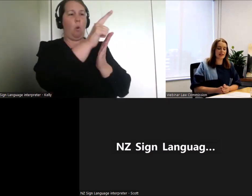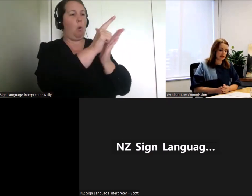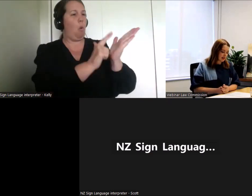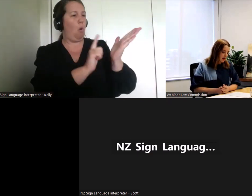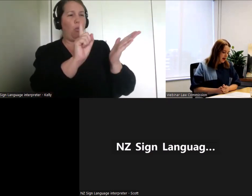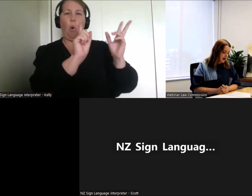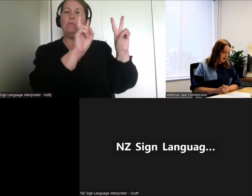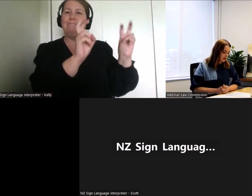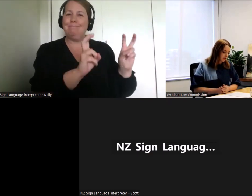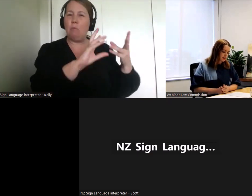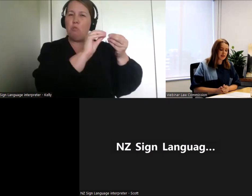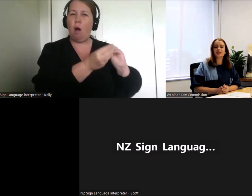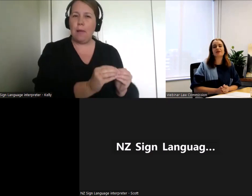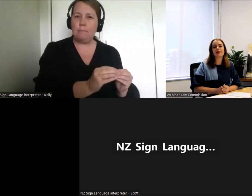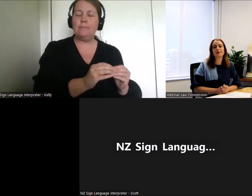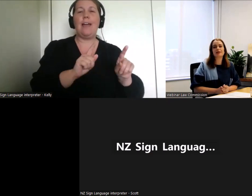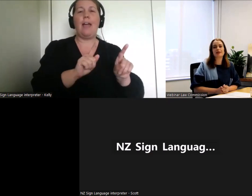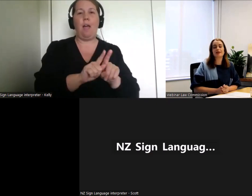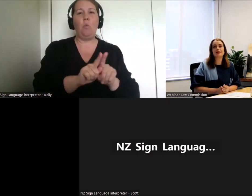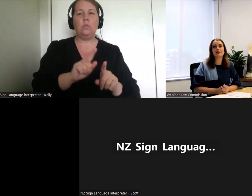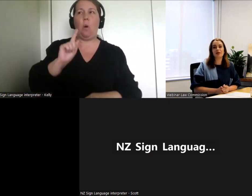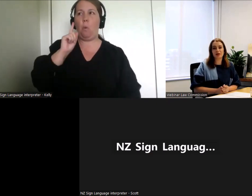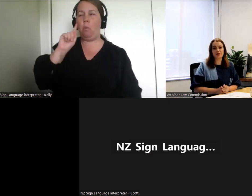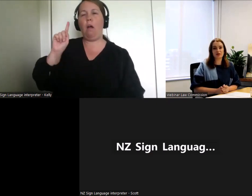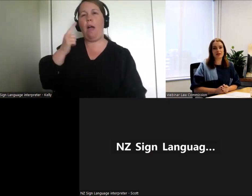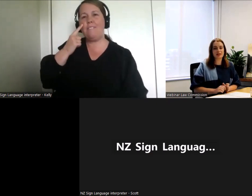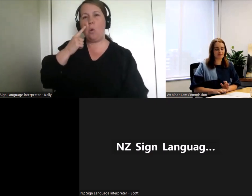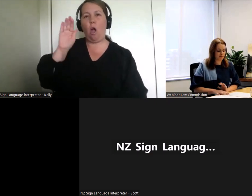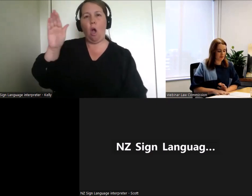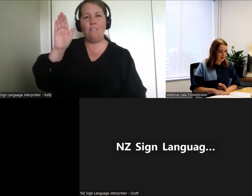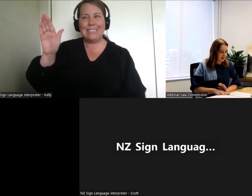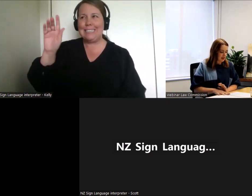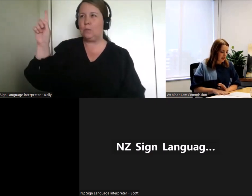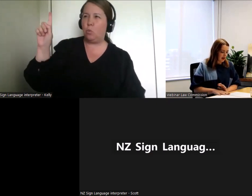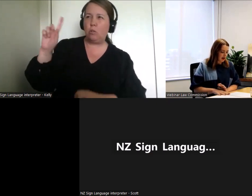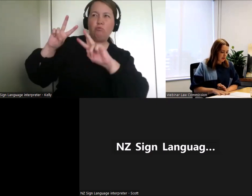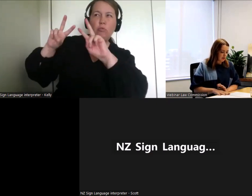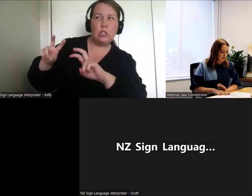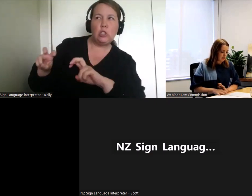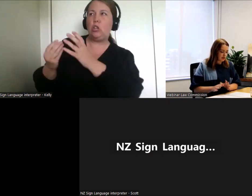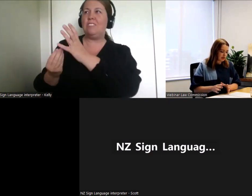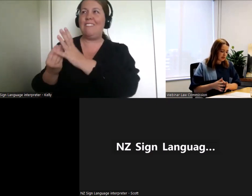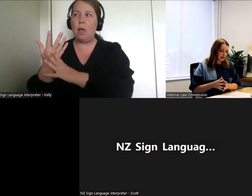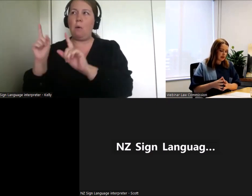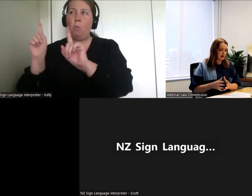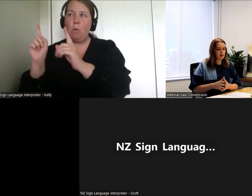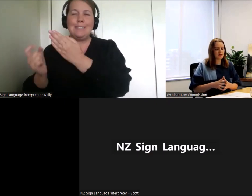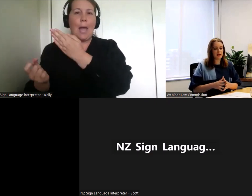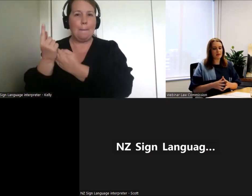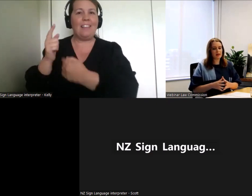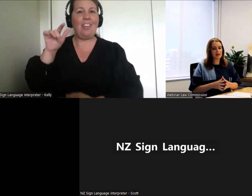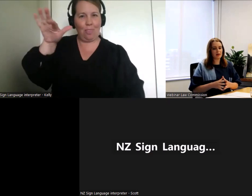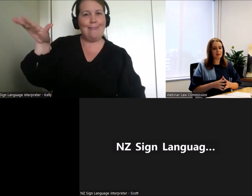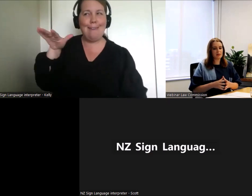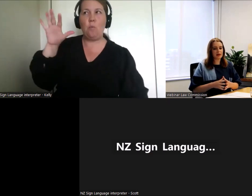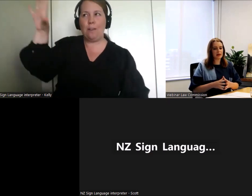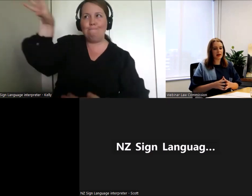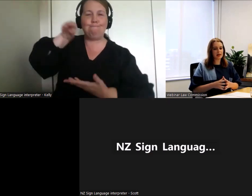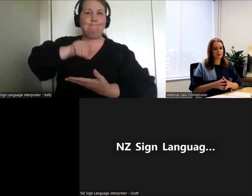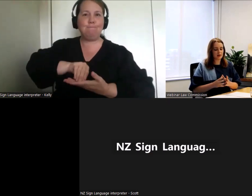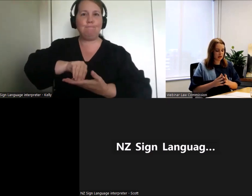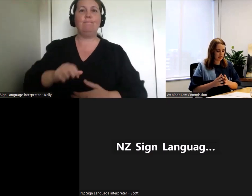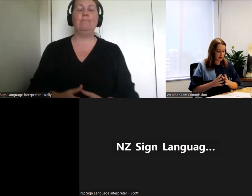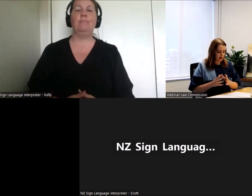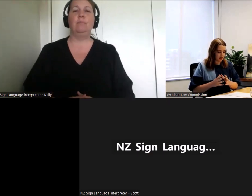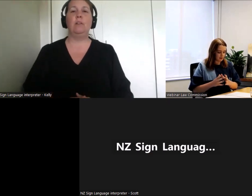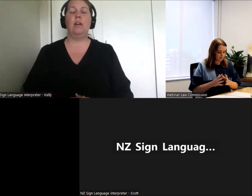overseas and researching developments in other countries. We've also spent a lot of time thinking about public